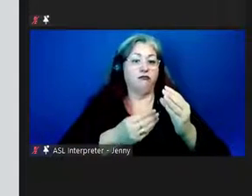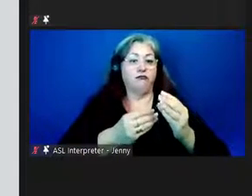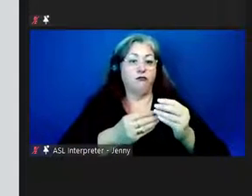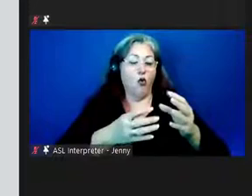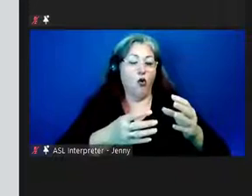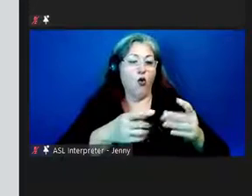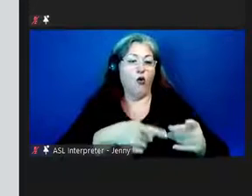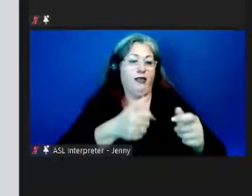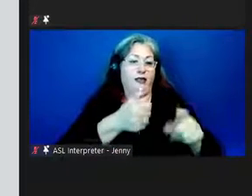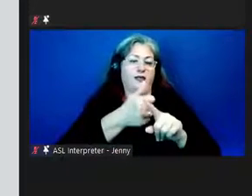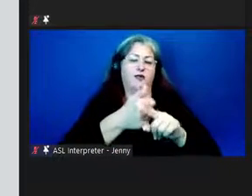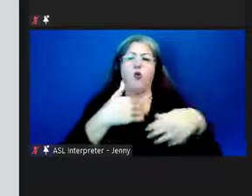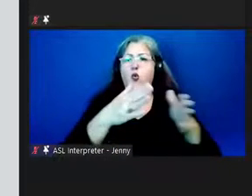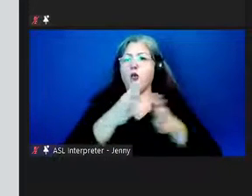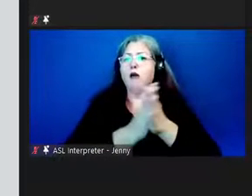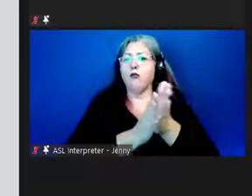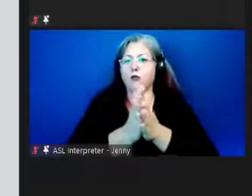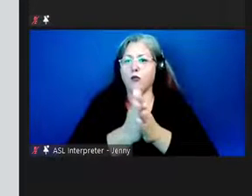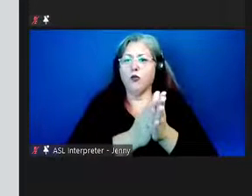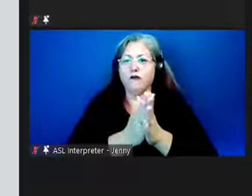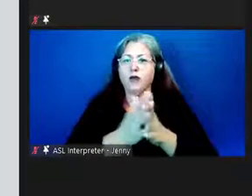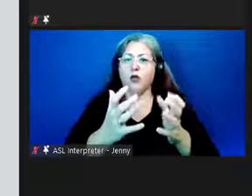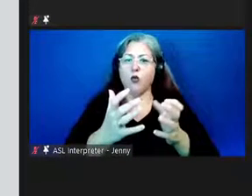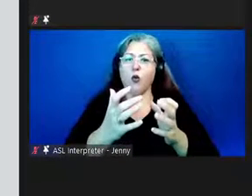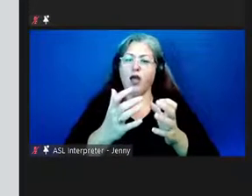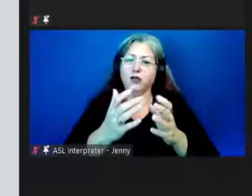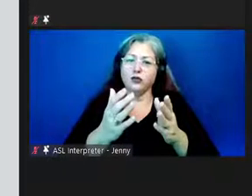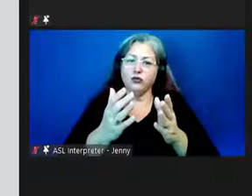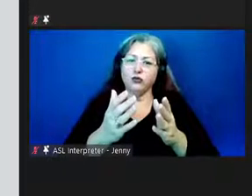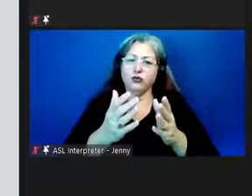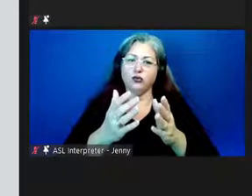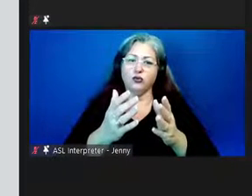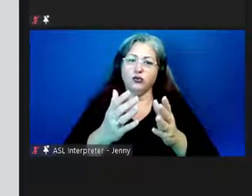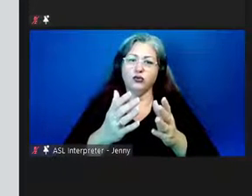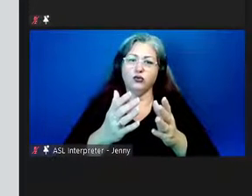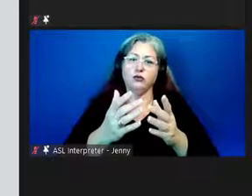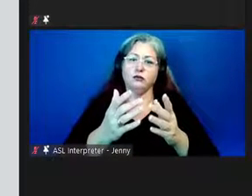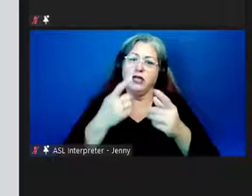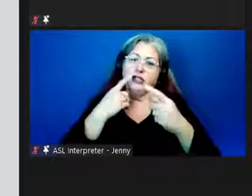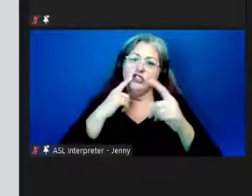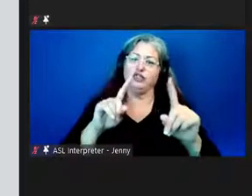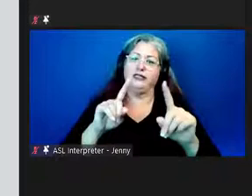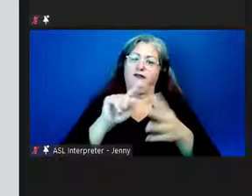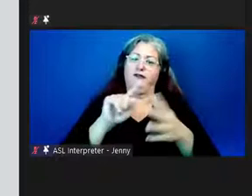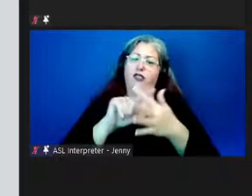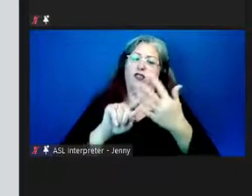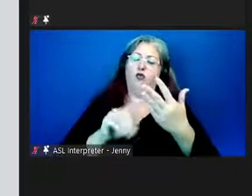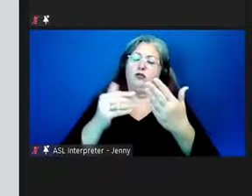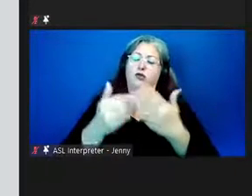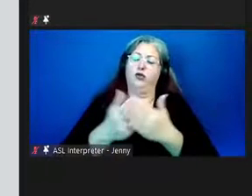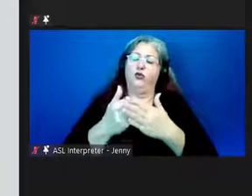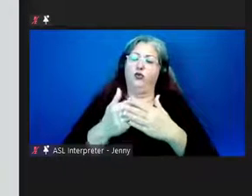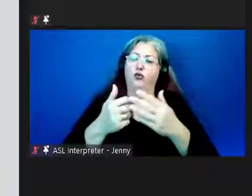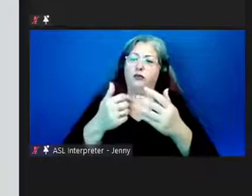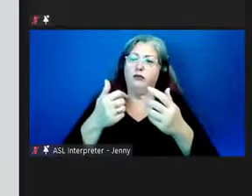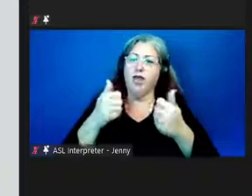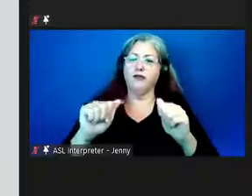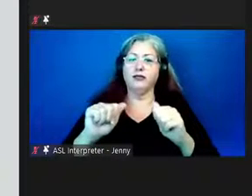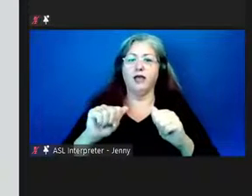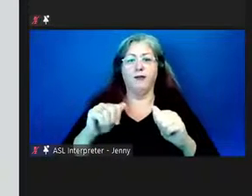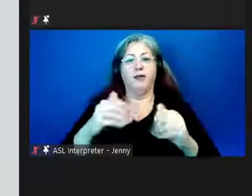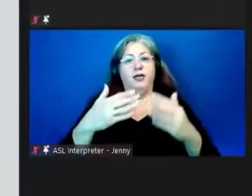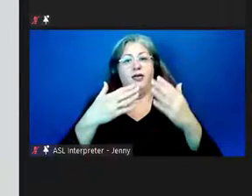motivated to pursue those kinds of efforts. And thank goodness, they,